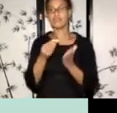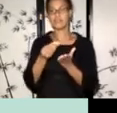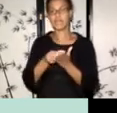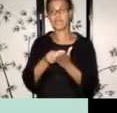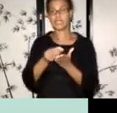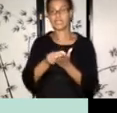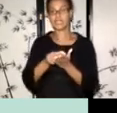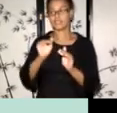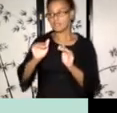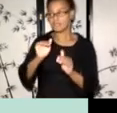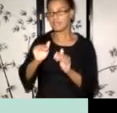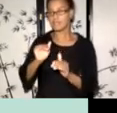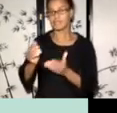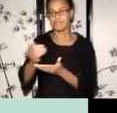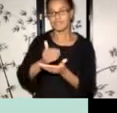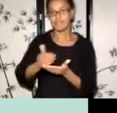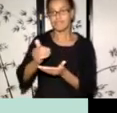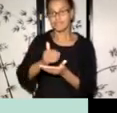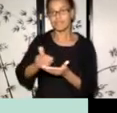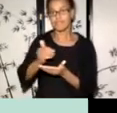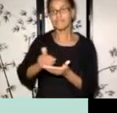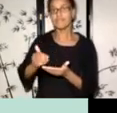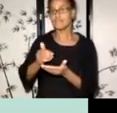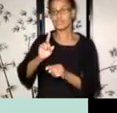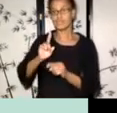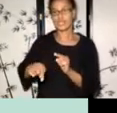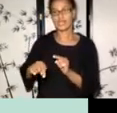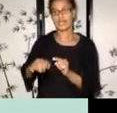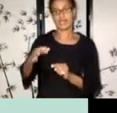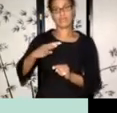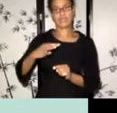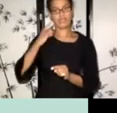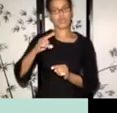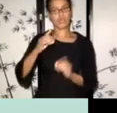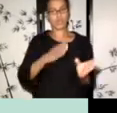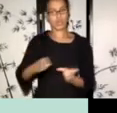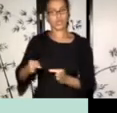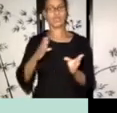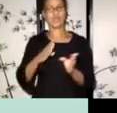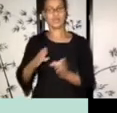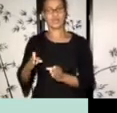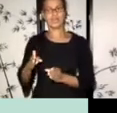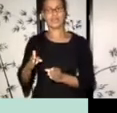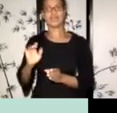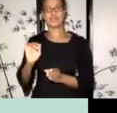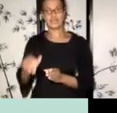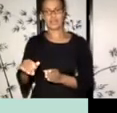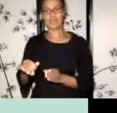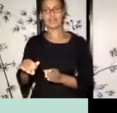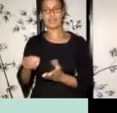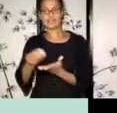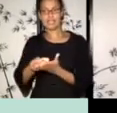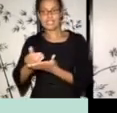for. So again, please call me, um, and we can discuss your project.